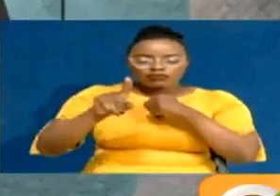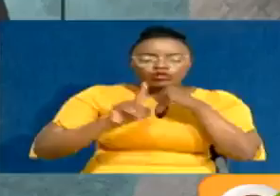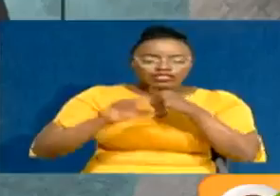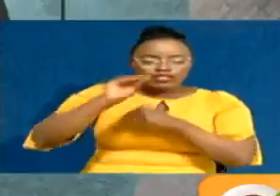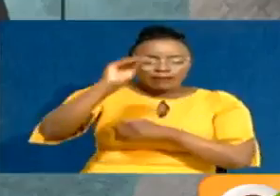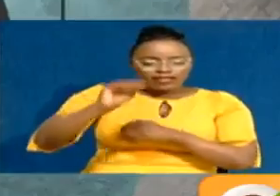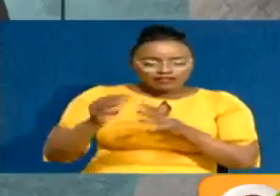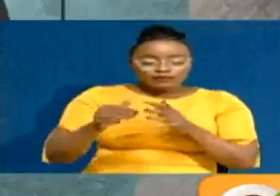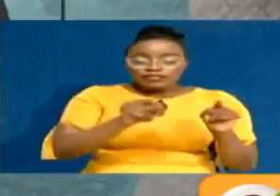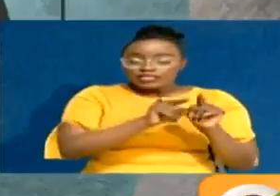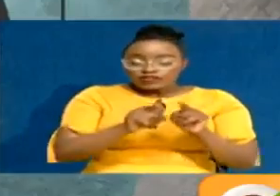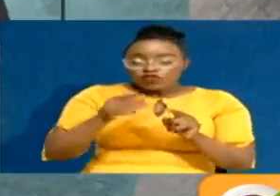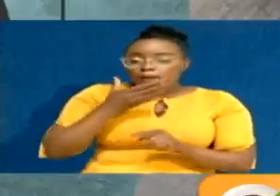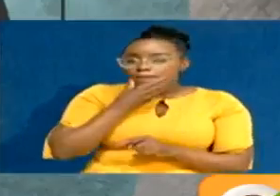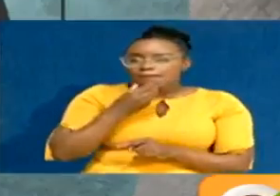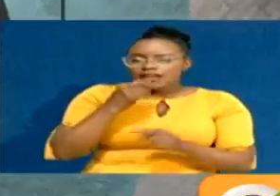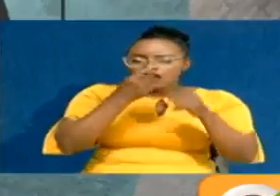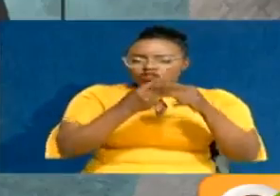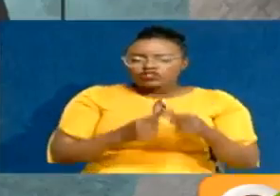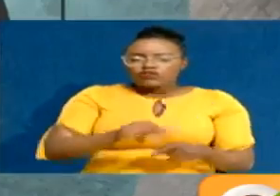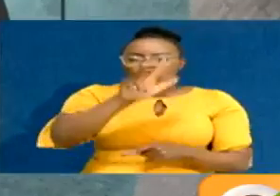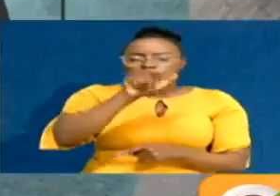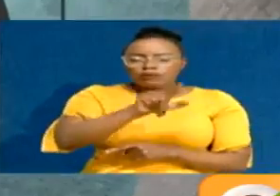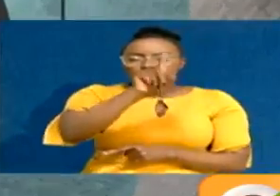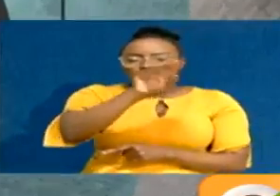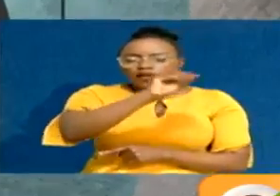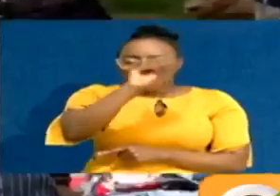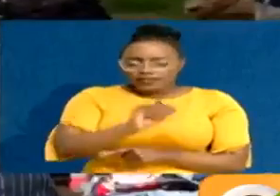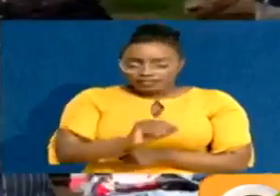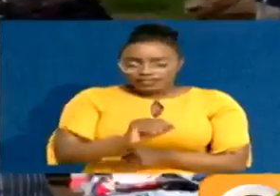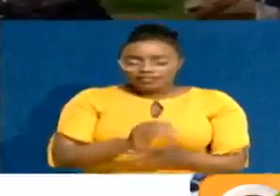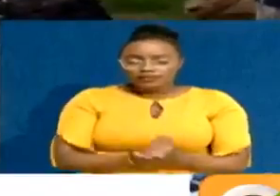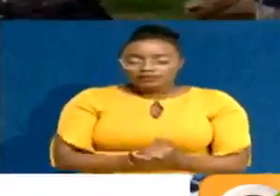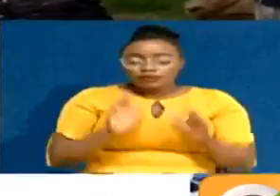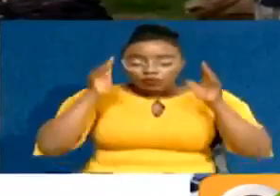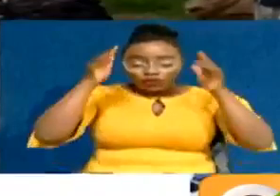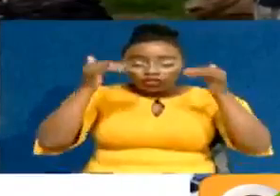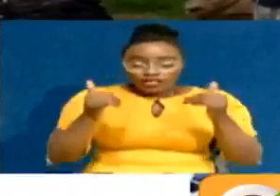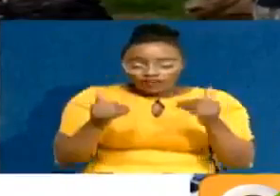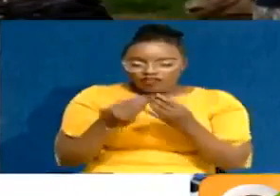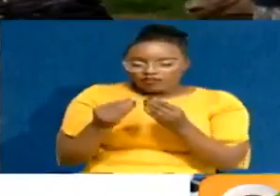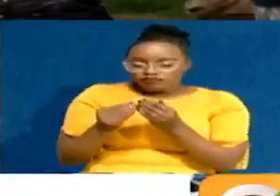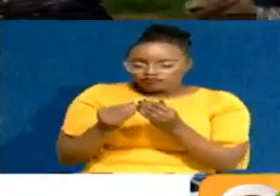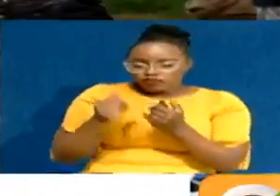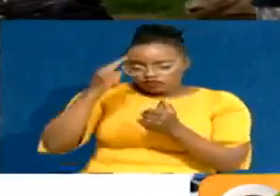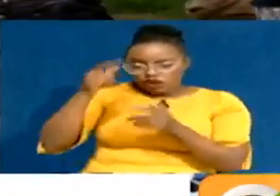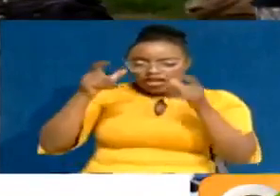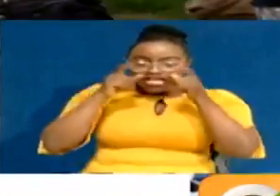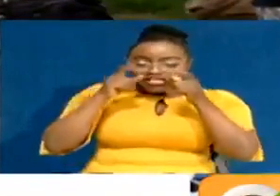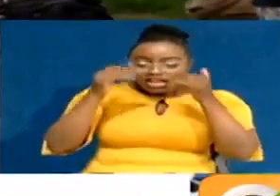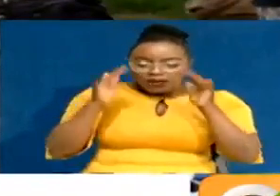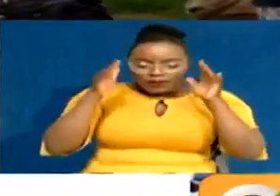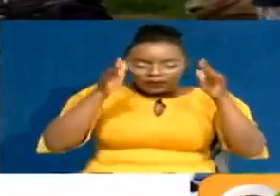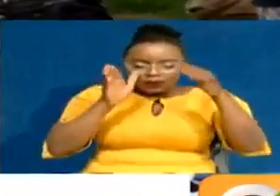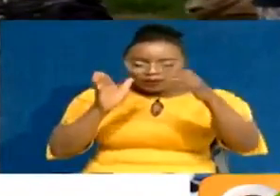.6%, twice that of men which stands at 3.1% prevalence. With focus of the mitigation of HIV and AIDS